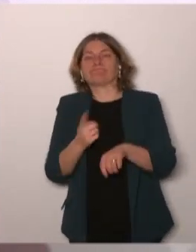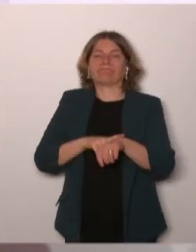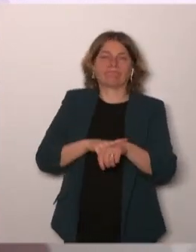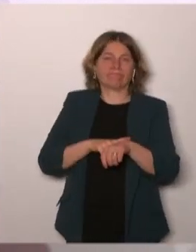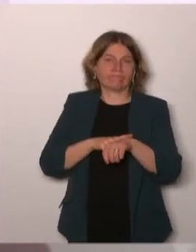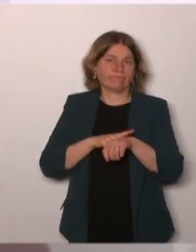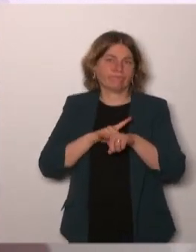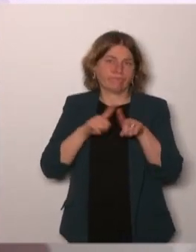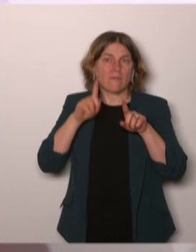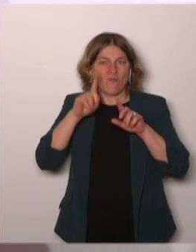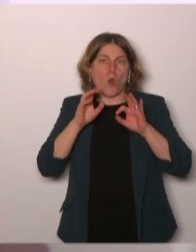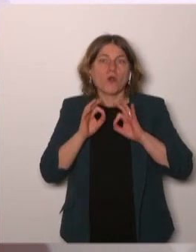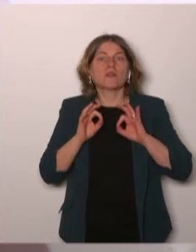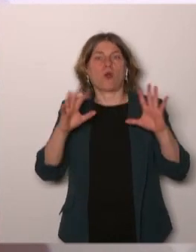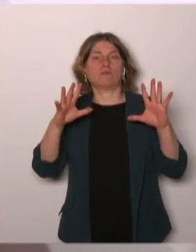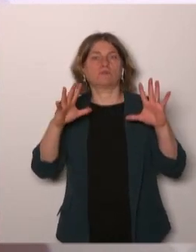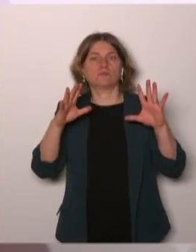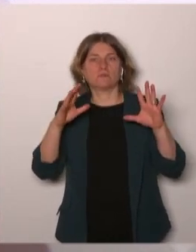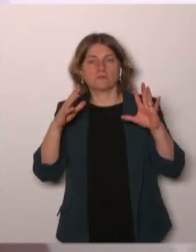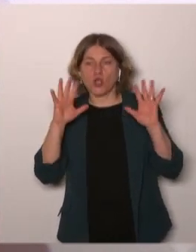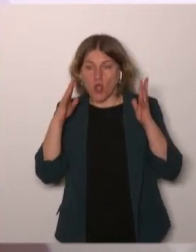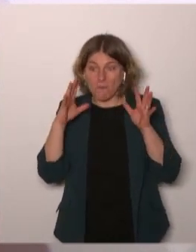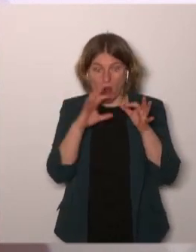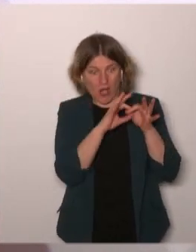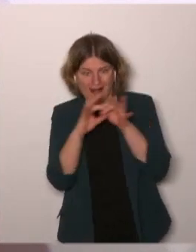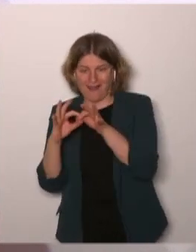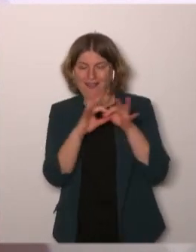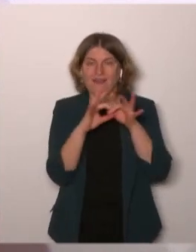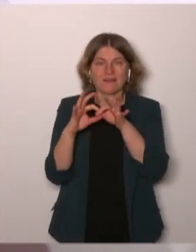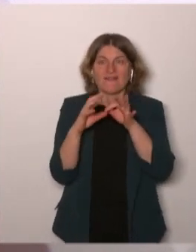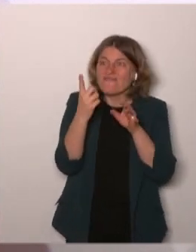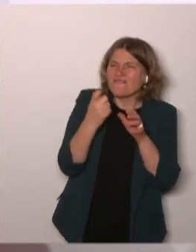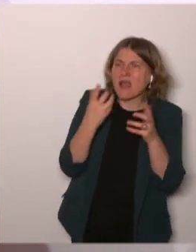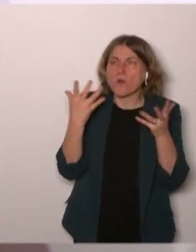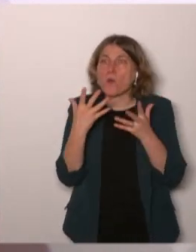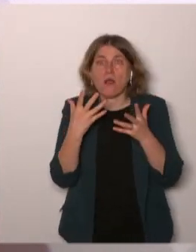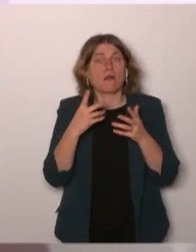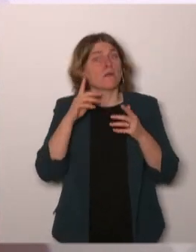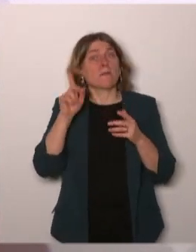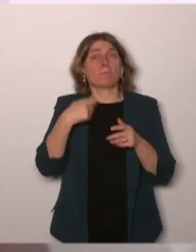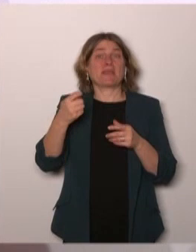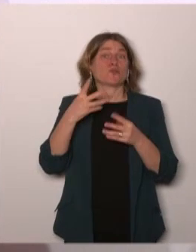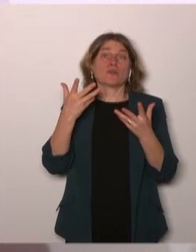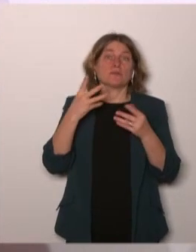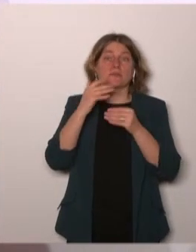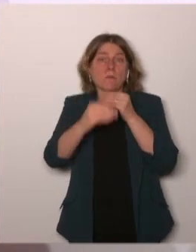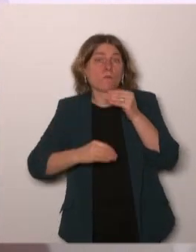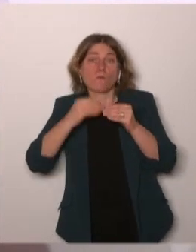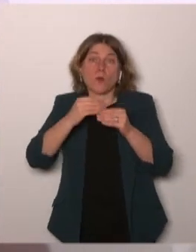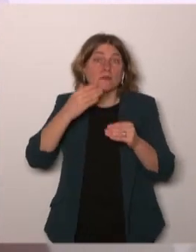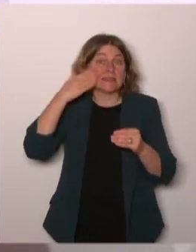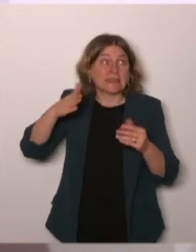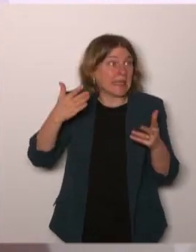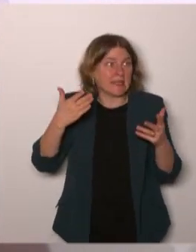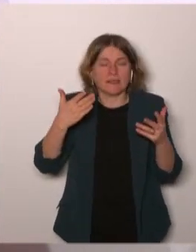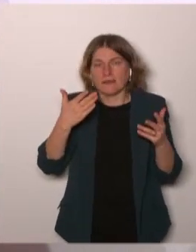you need a lot of certainty in what you are saying and what you are claiming and here there are challenges that we have to address that are for